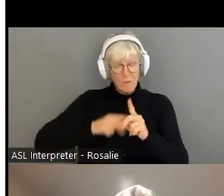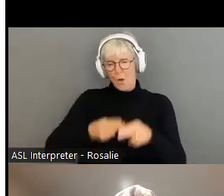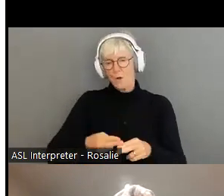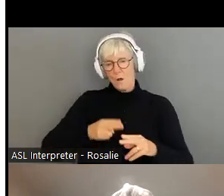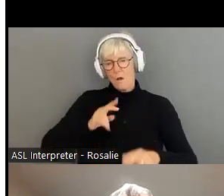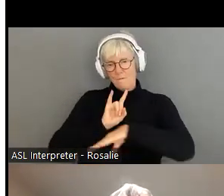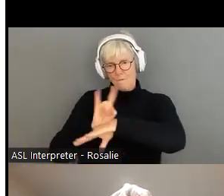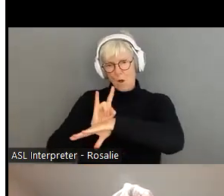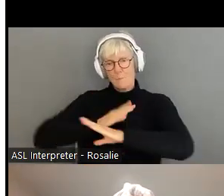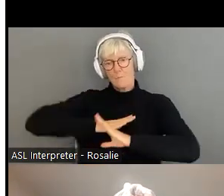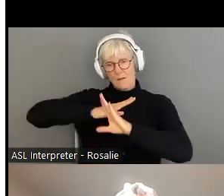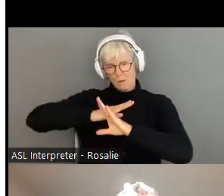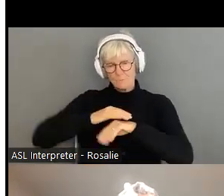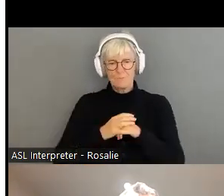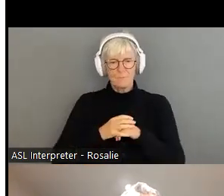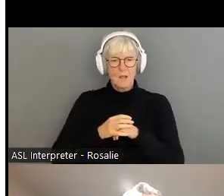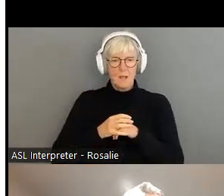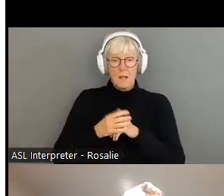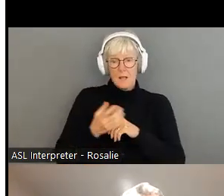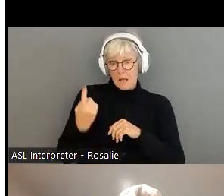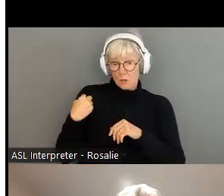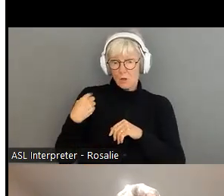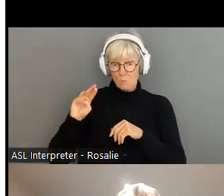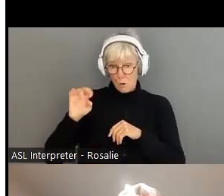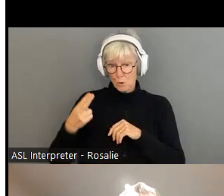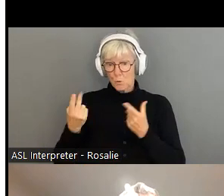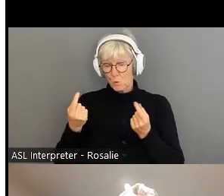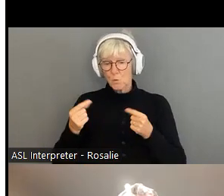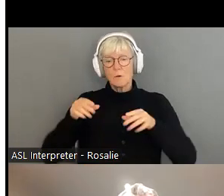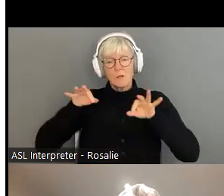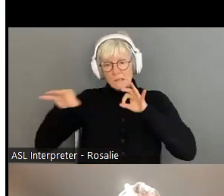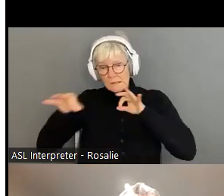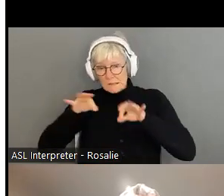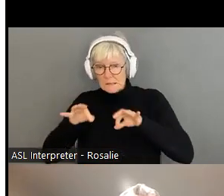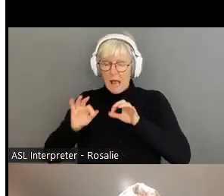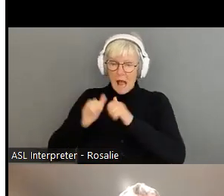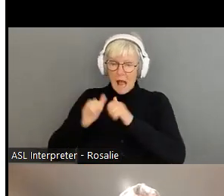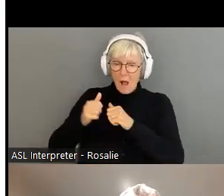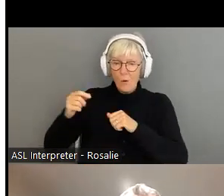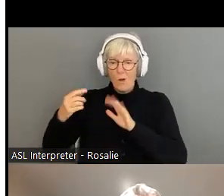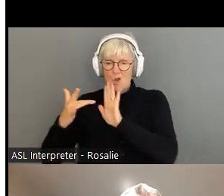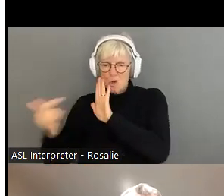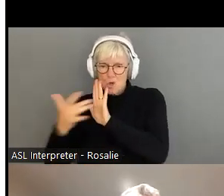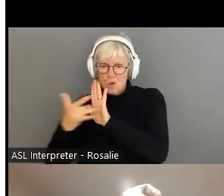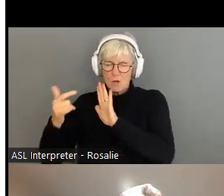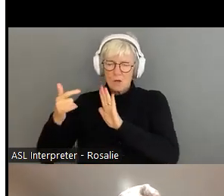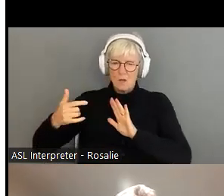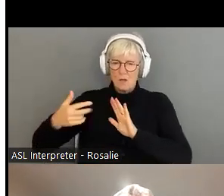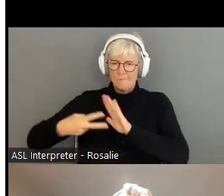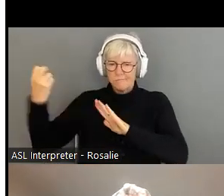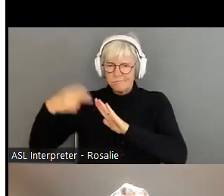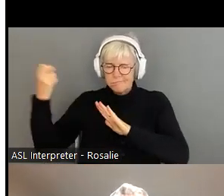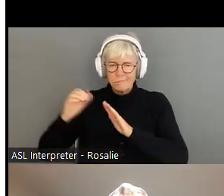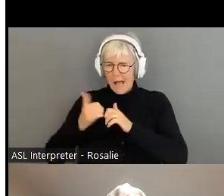the tools of the fraudsters, so what tools are fraudsters using to victimize Canadians, right? So whether they're